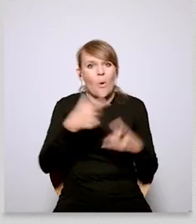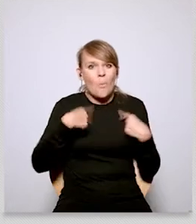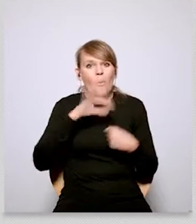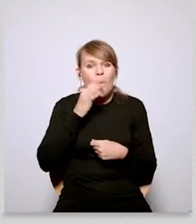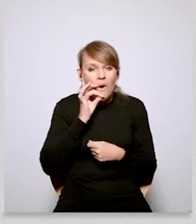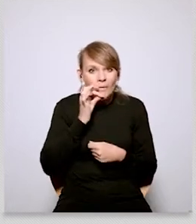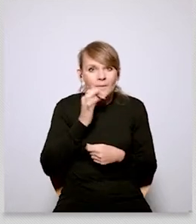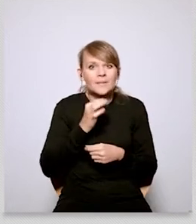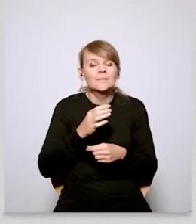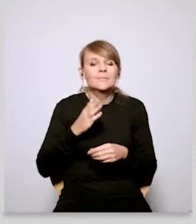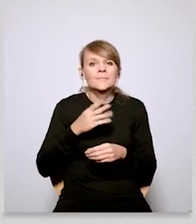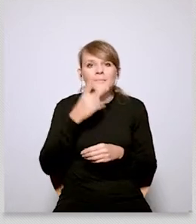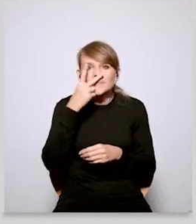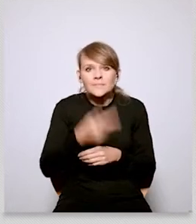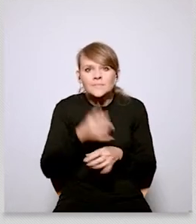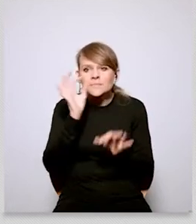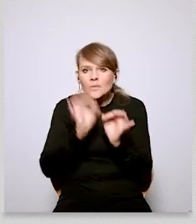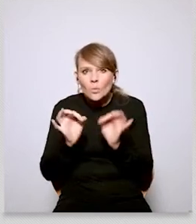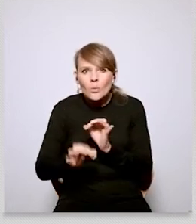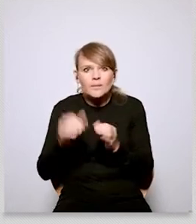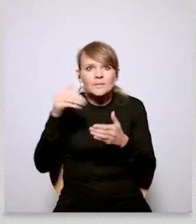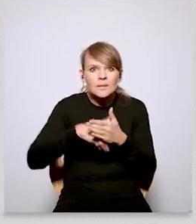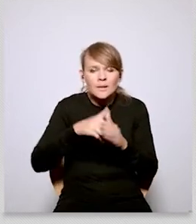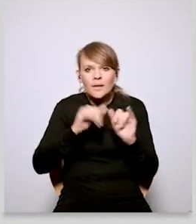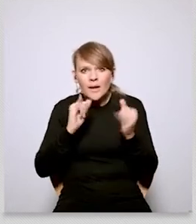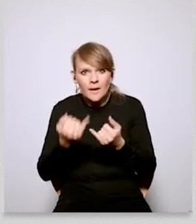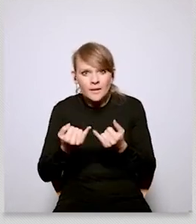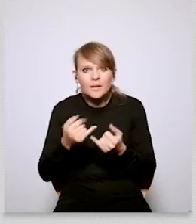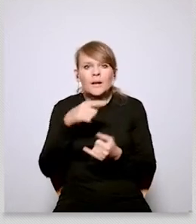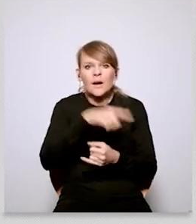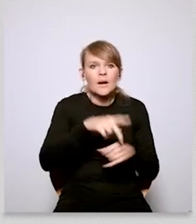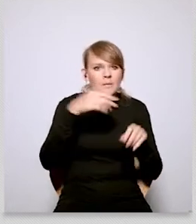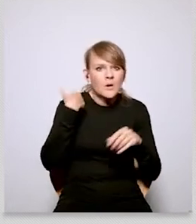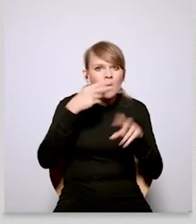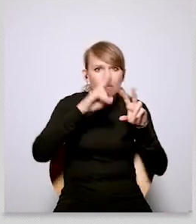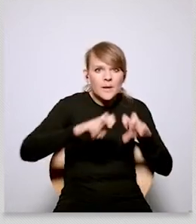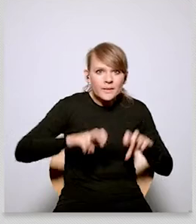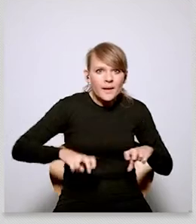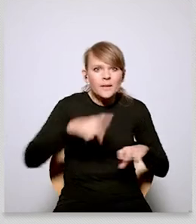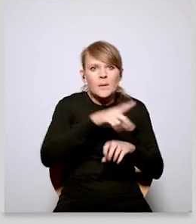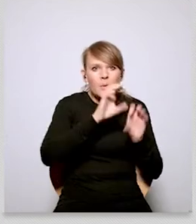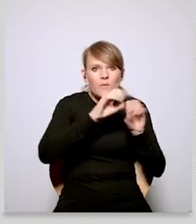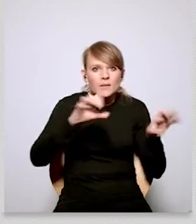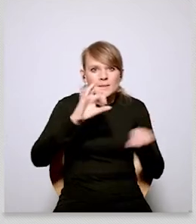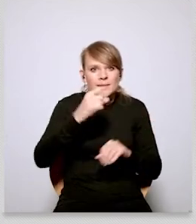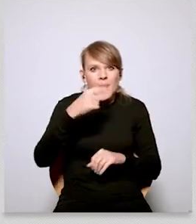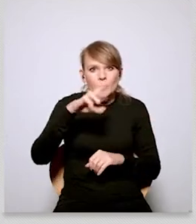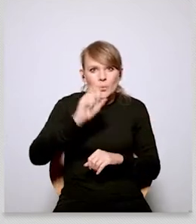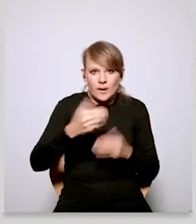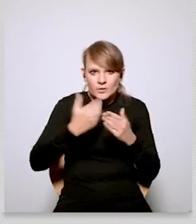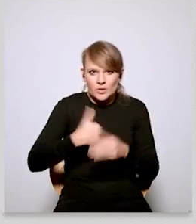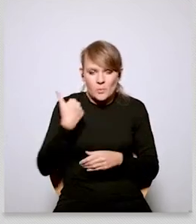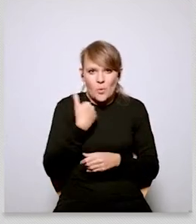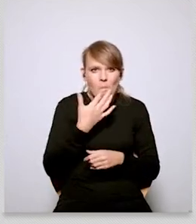however some of those young people might actually say that the lifestyle